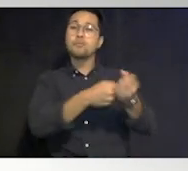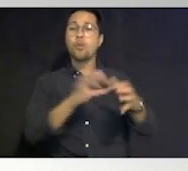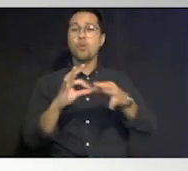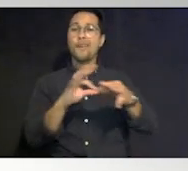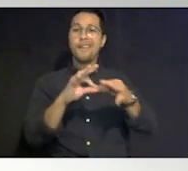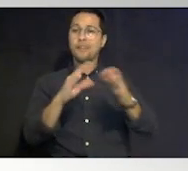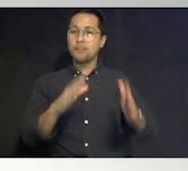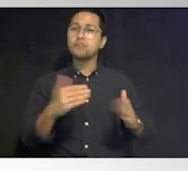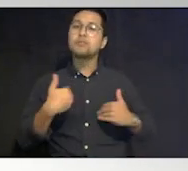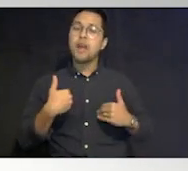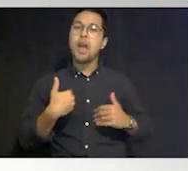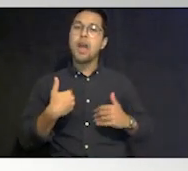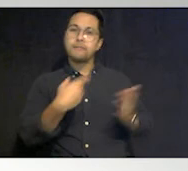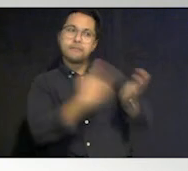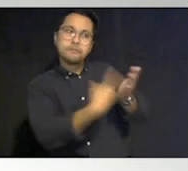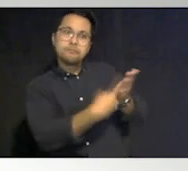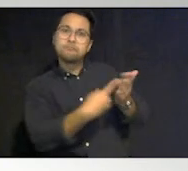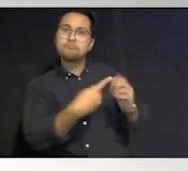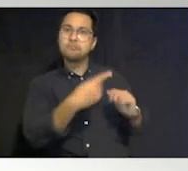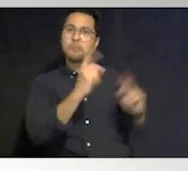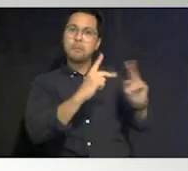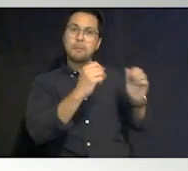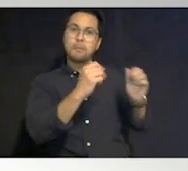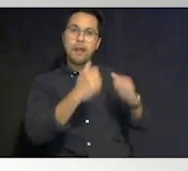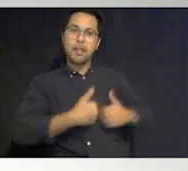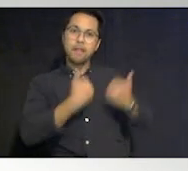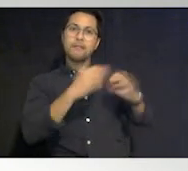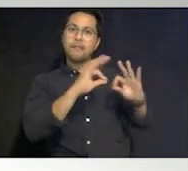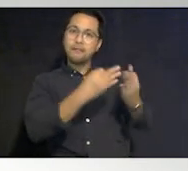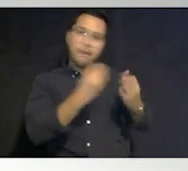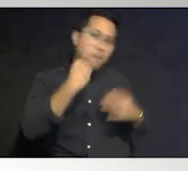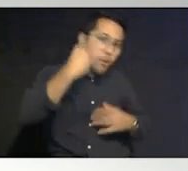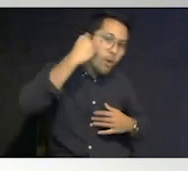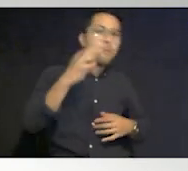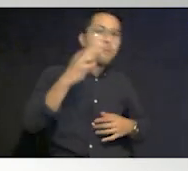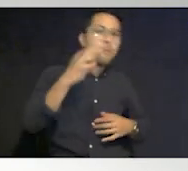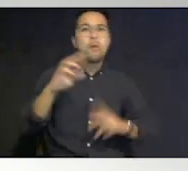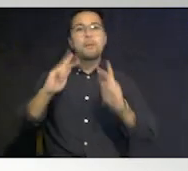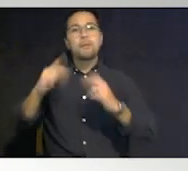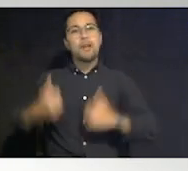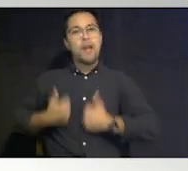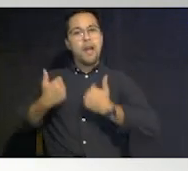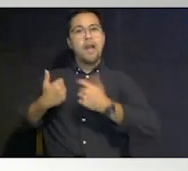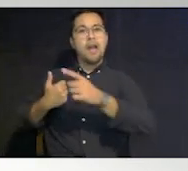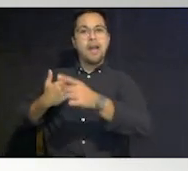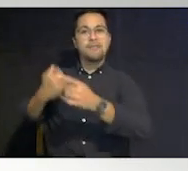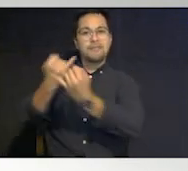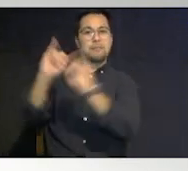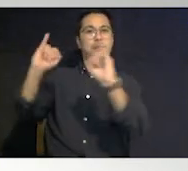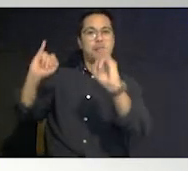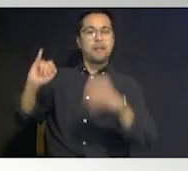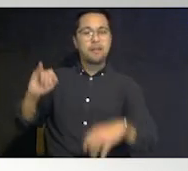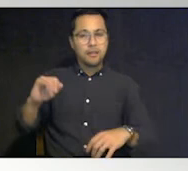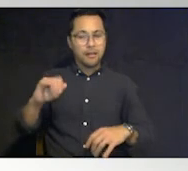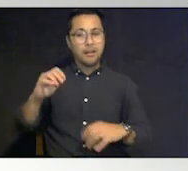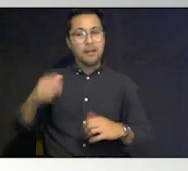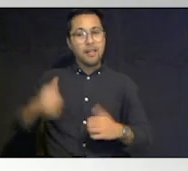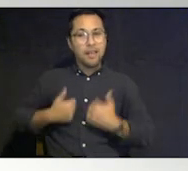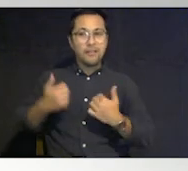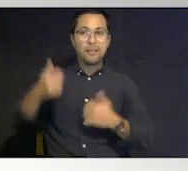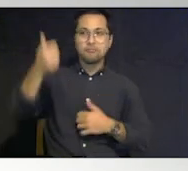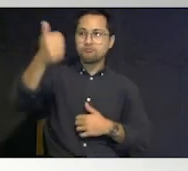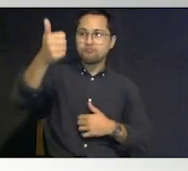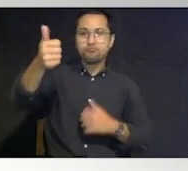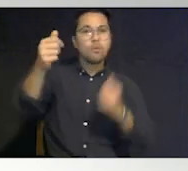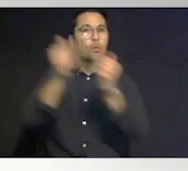with individuals that live in the family home or individuals that are in independent living that's their living in their own home in the community